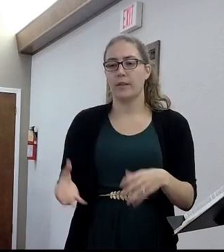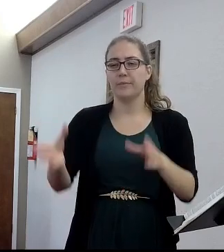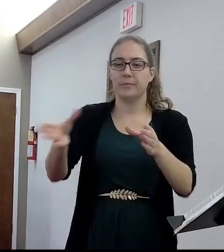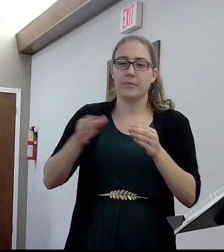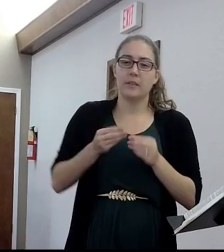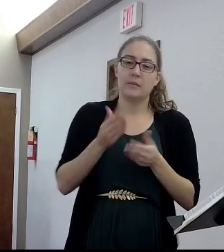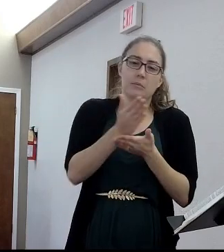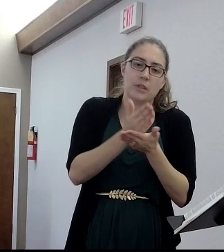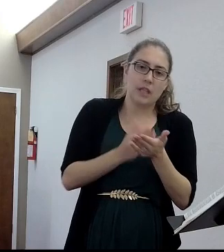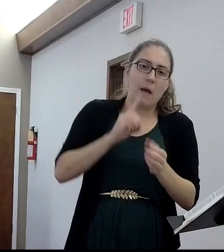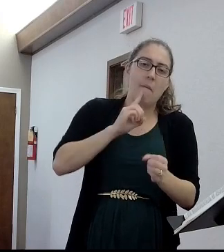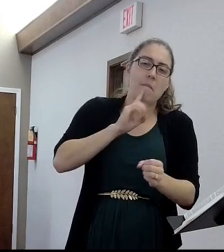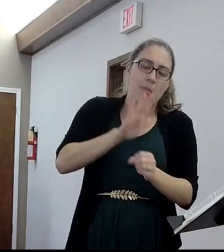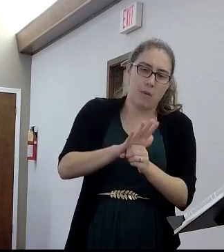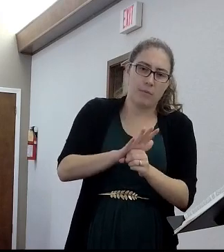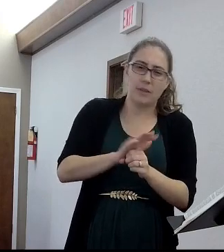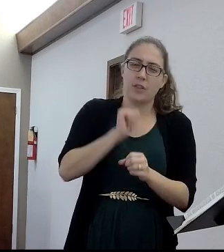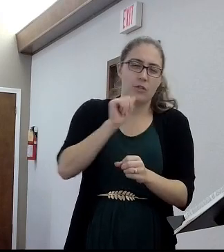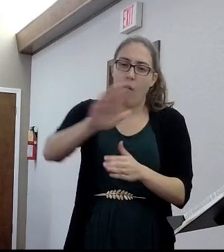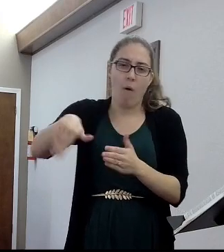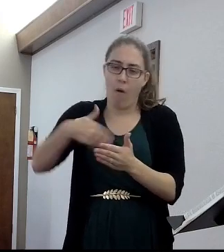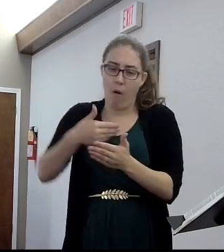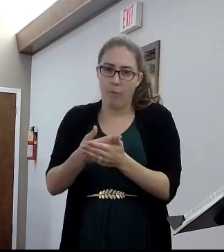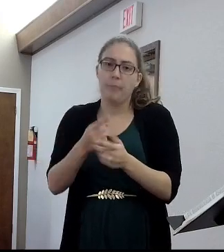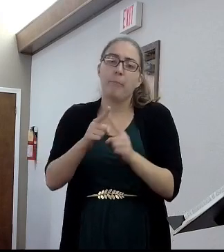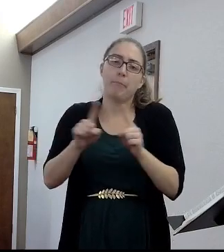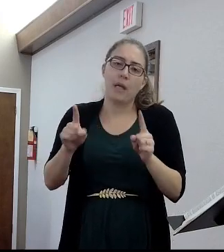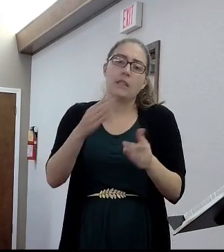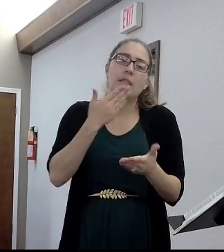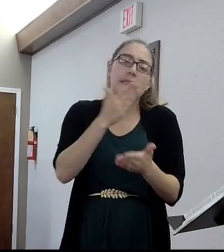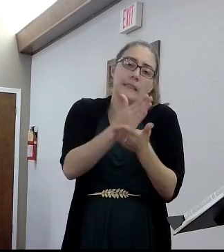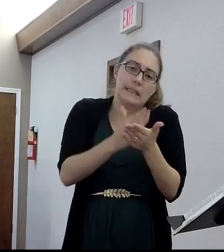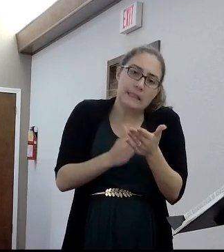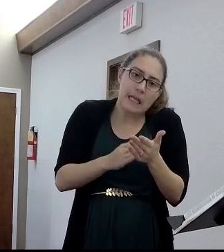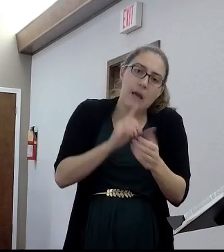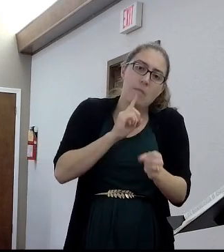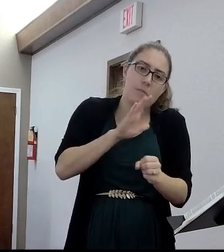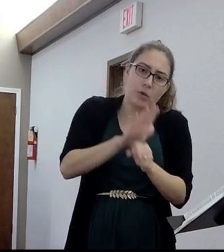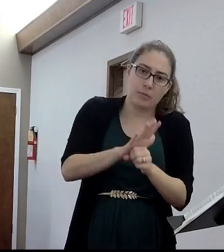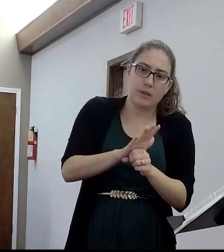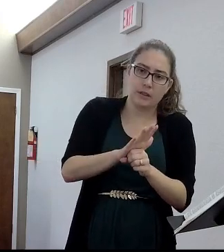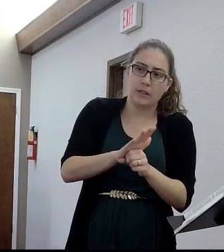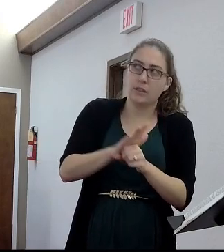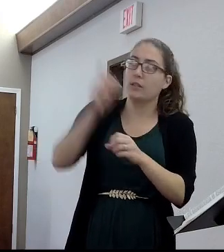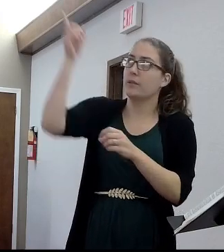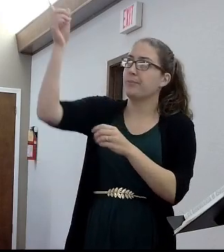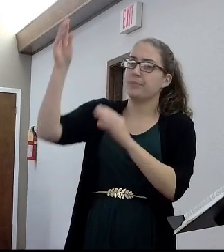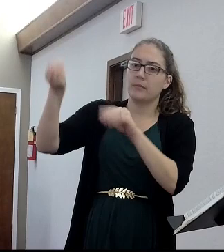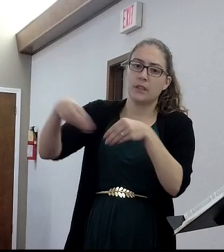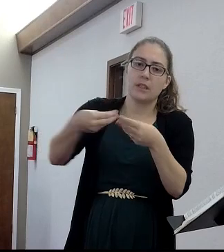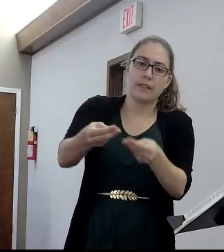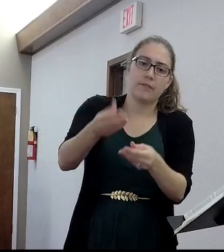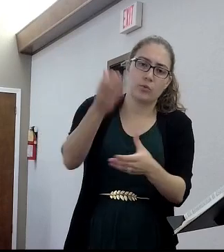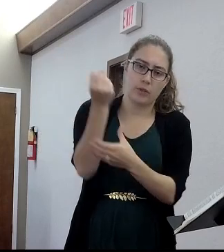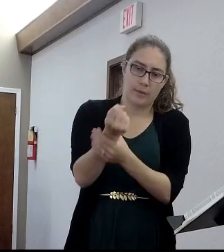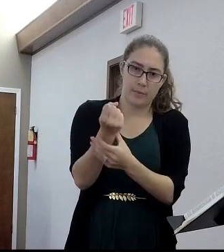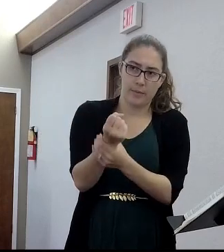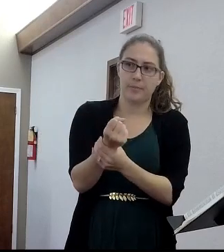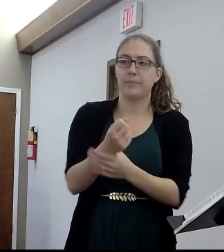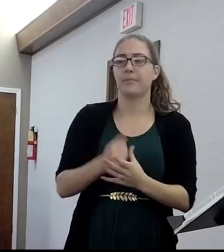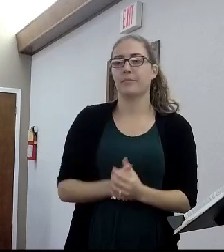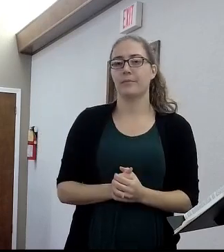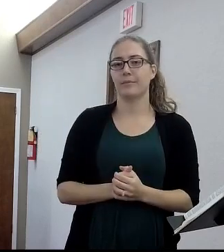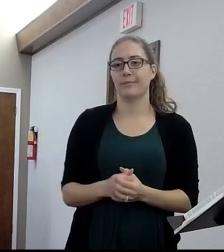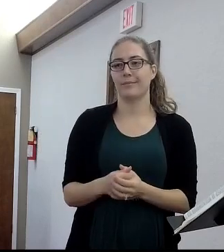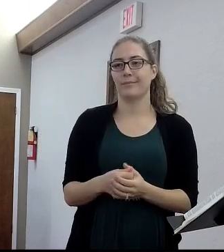and Abraham. Some of them. Not all of them. Okay. Particularly the Abrahamic covenants. We don't get a land flowing with